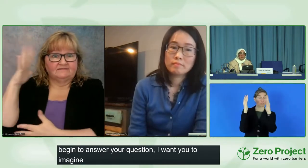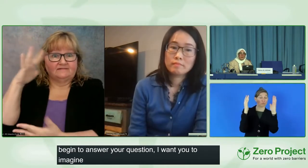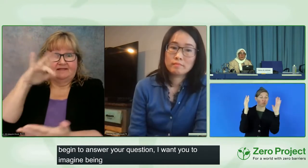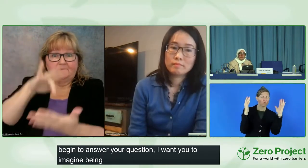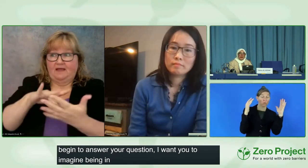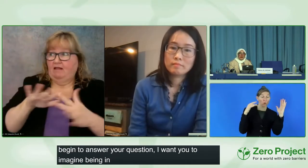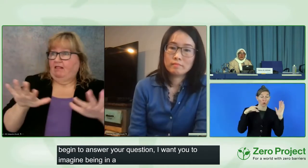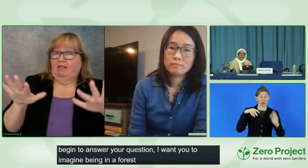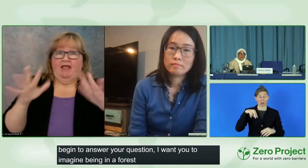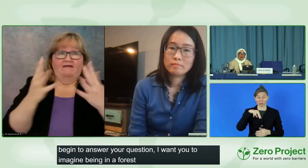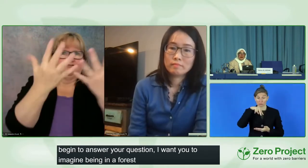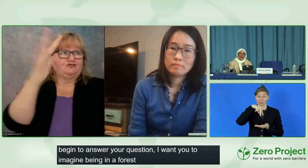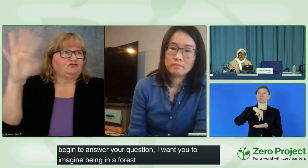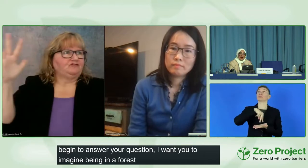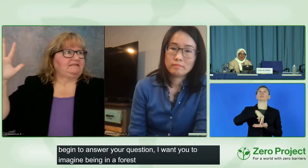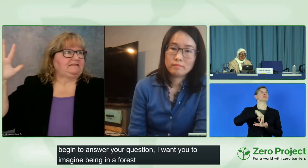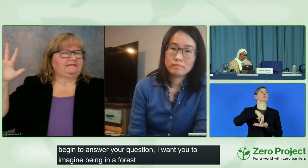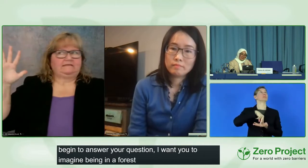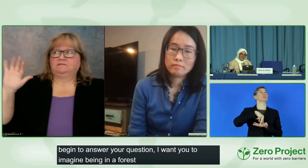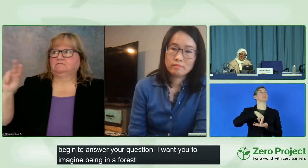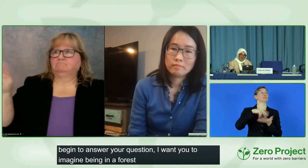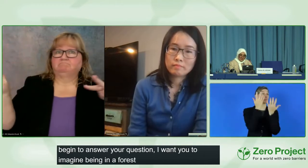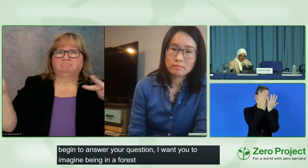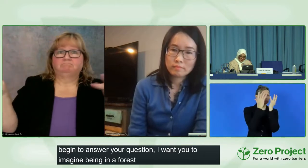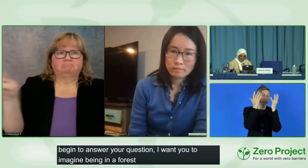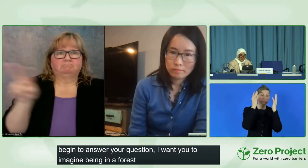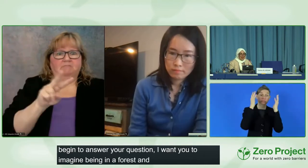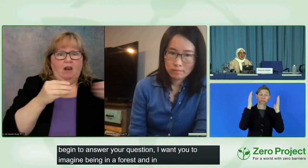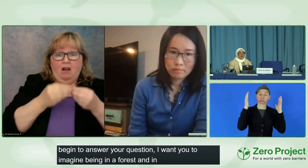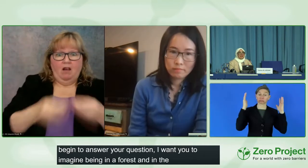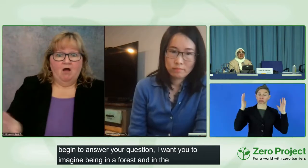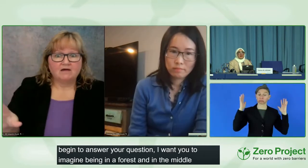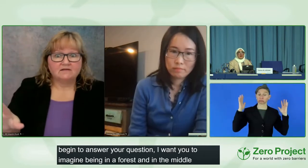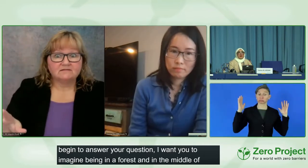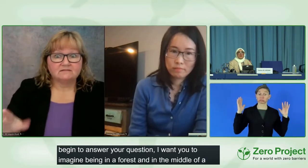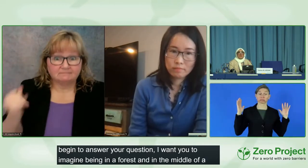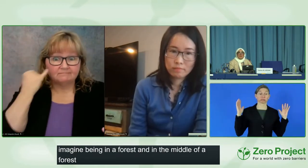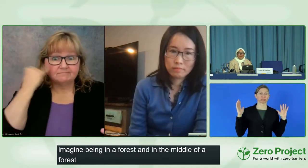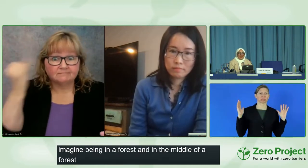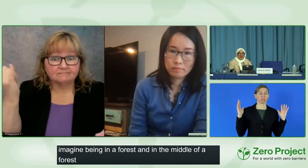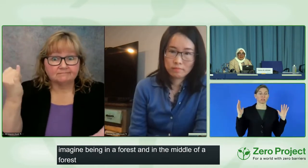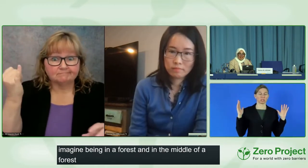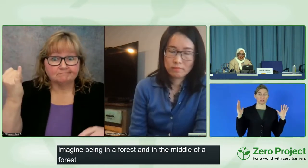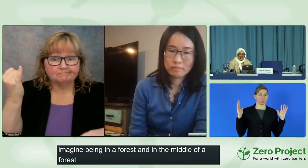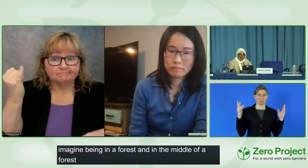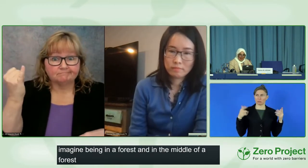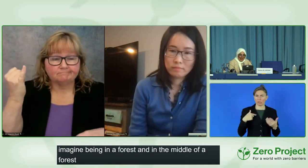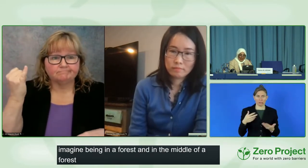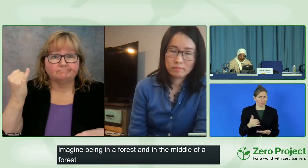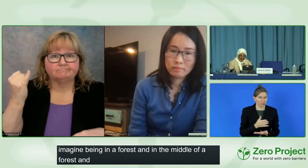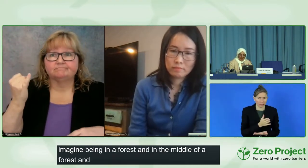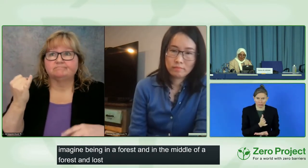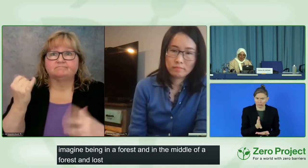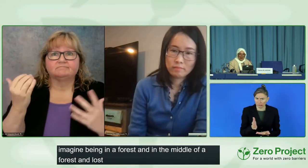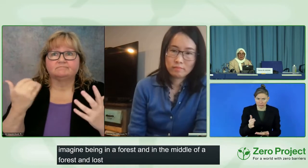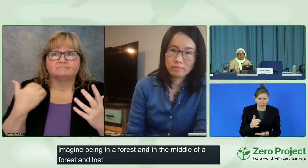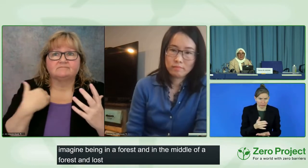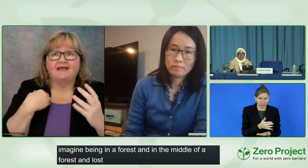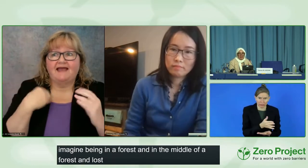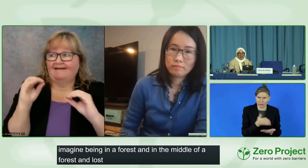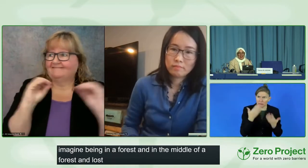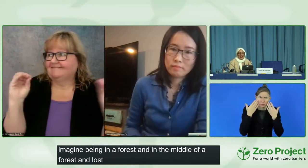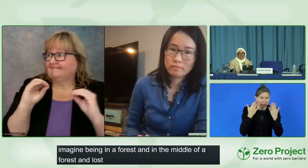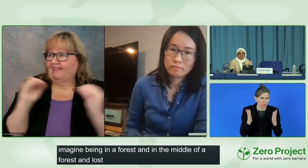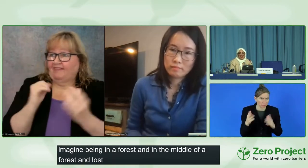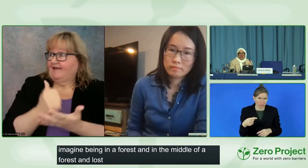and lost without anything, to help